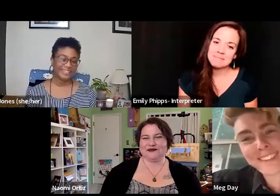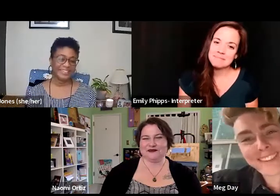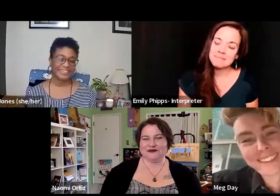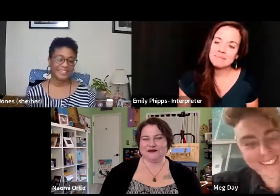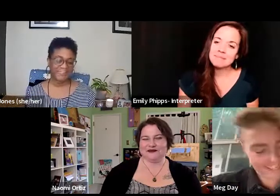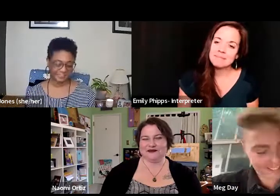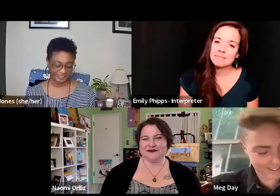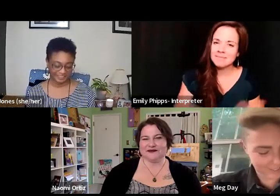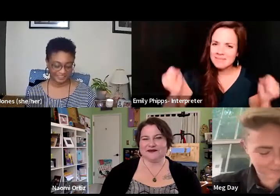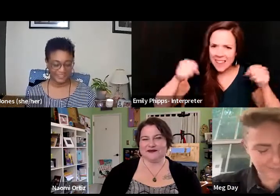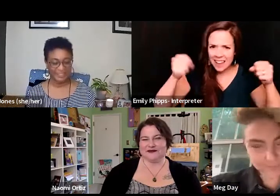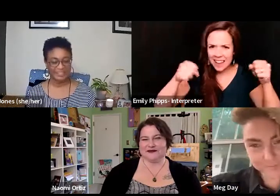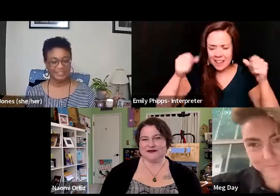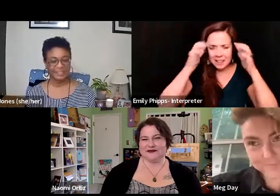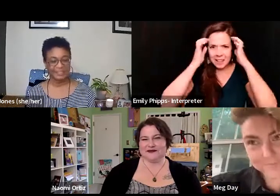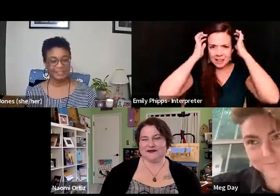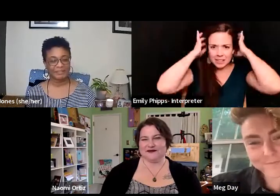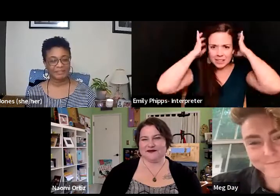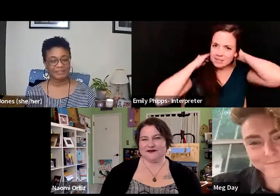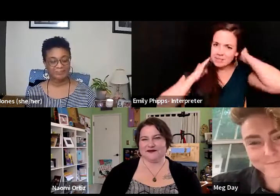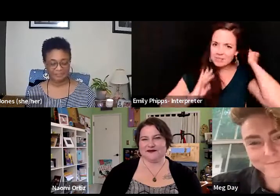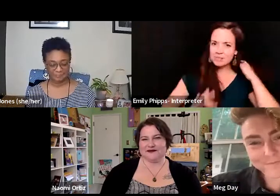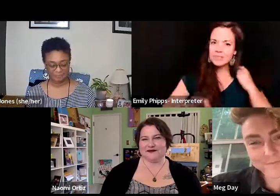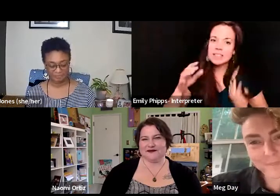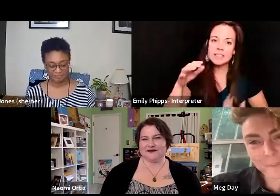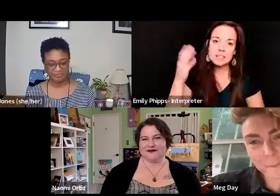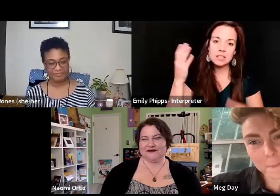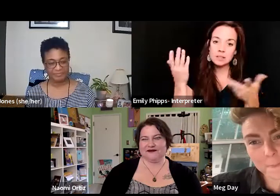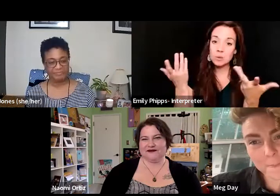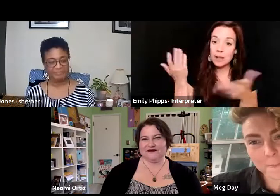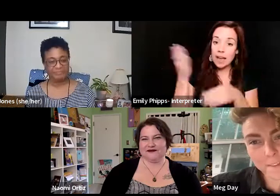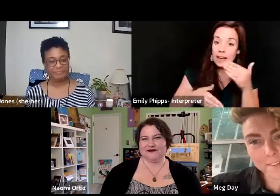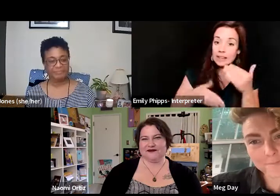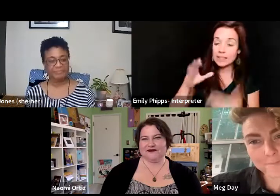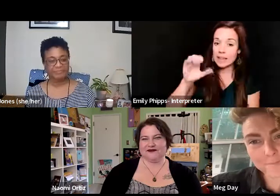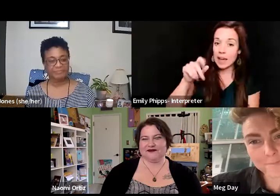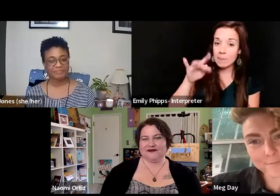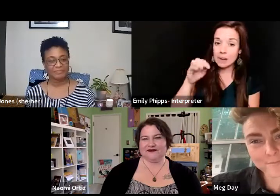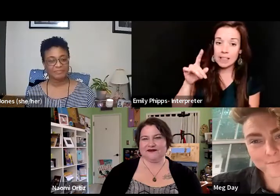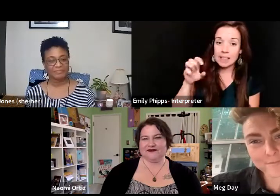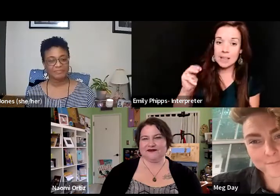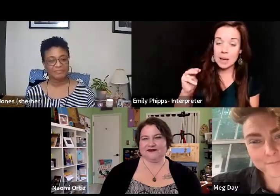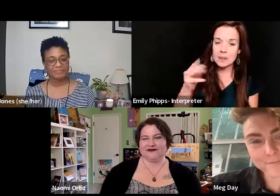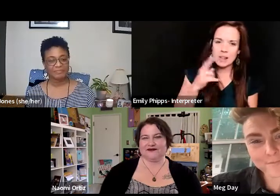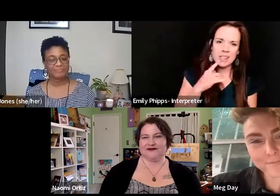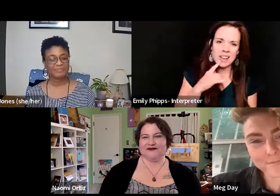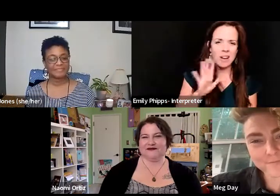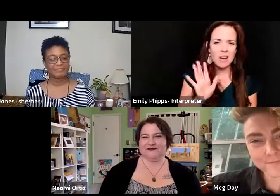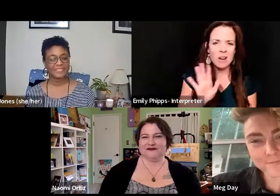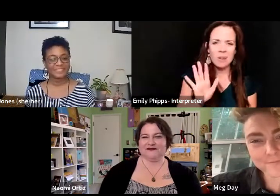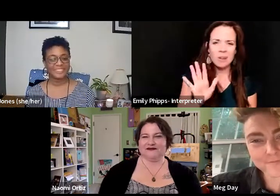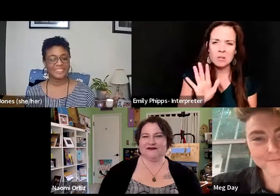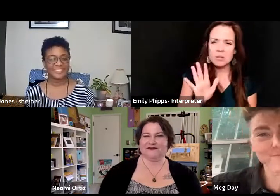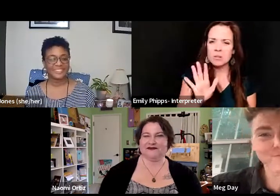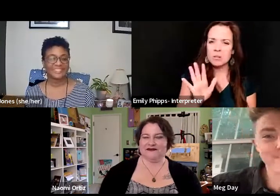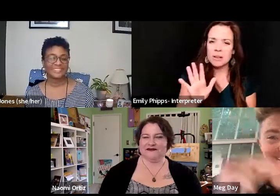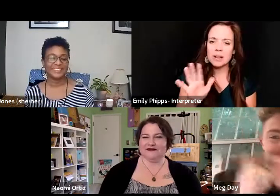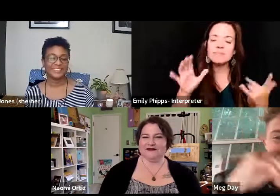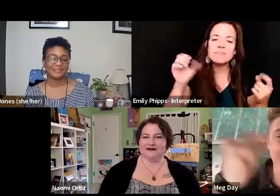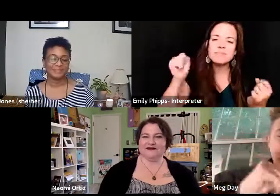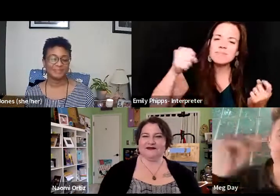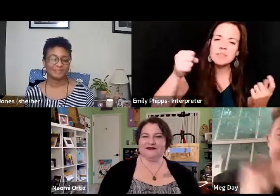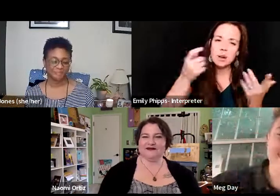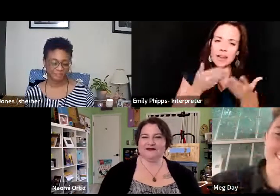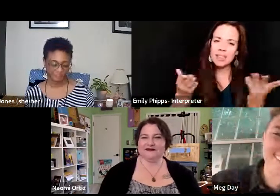Yeah. I mean, this is great. Cause I was like, well, and capitalism. And then I was like, oh, that's not really like, you know, I mean, I could, and there's things that are